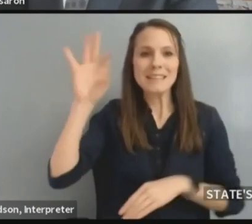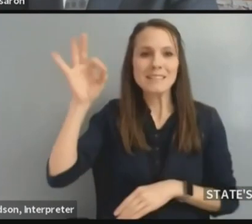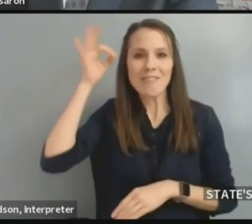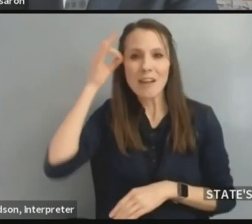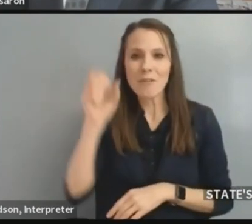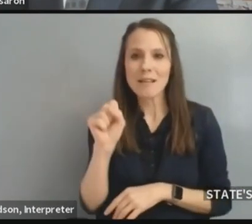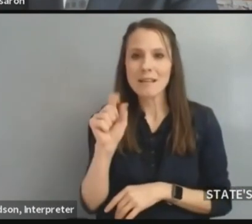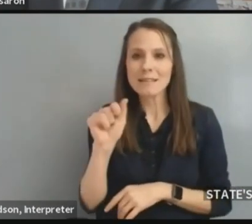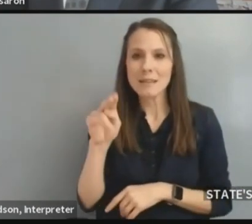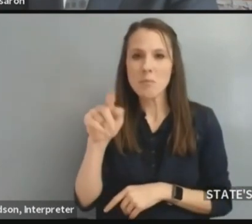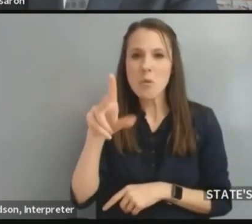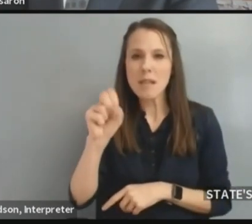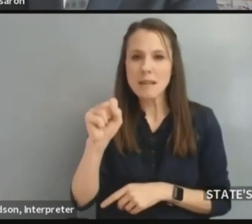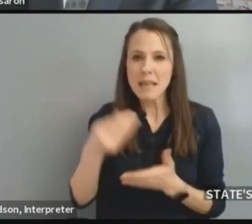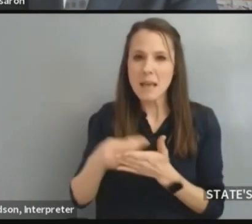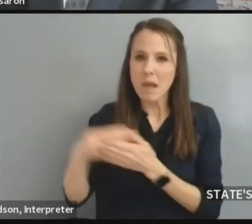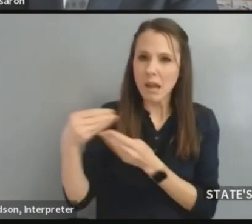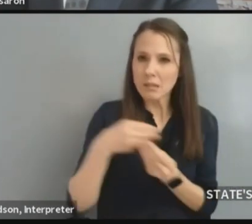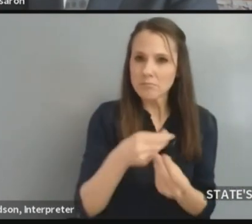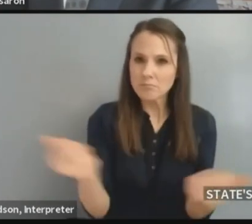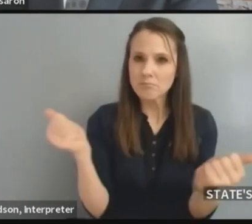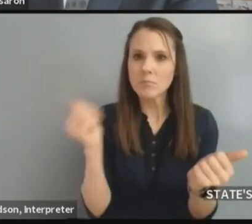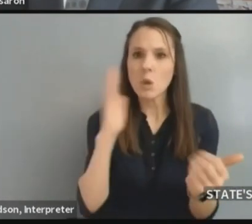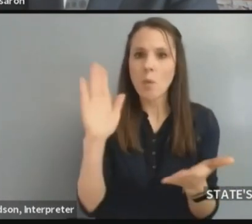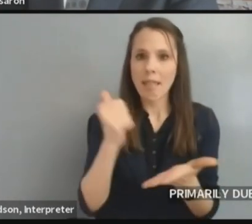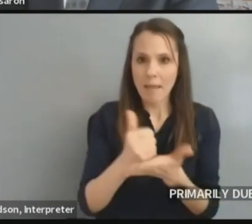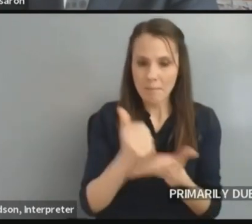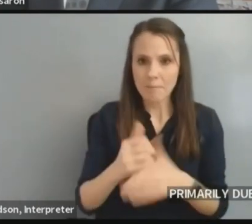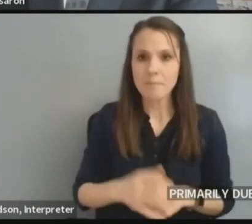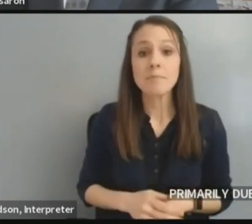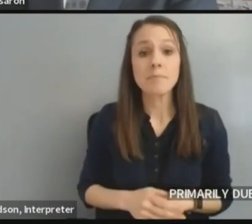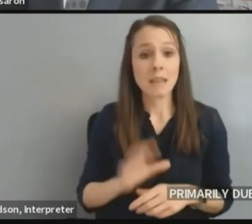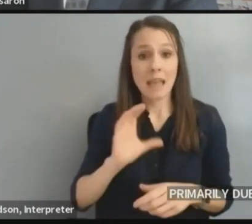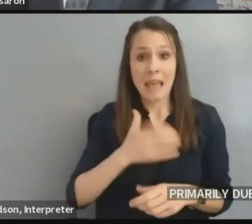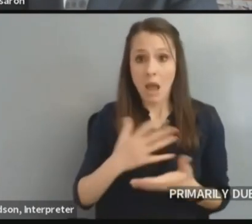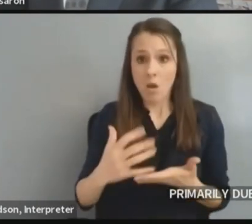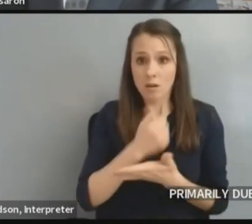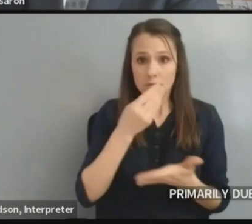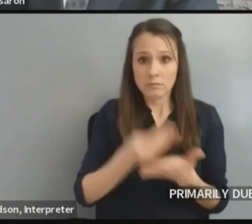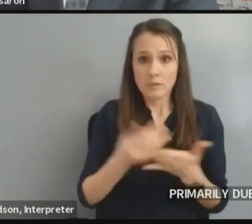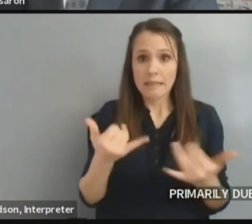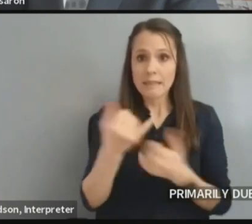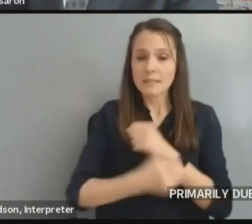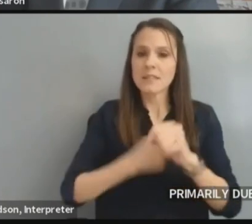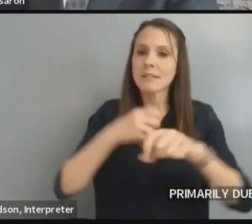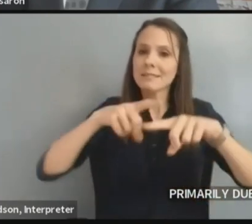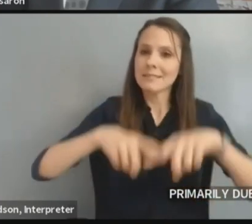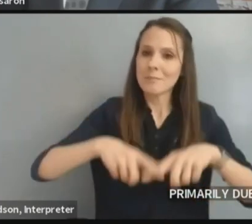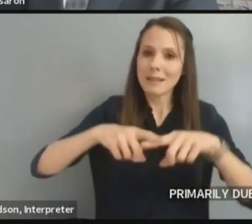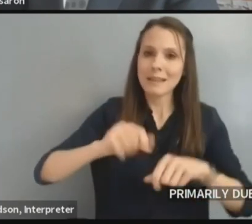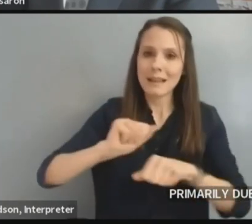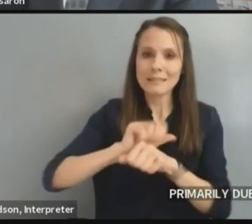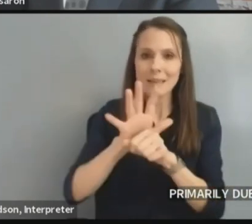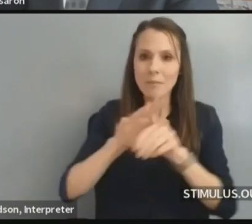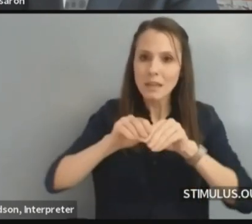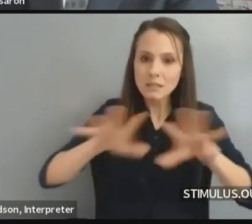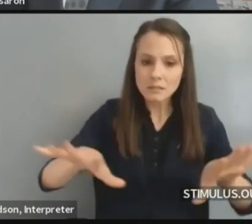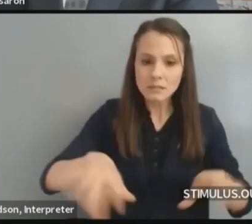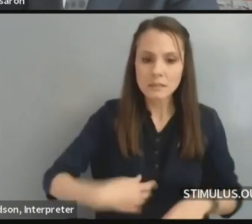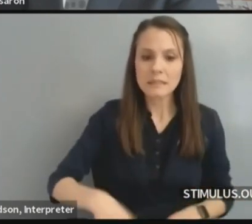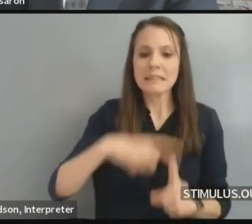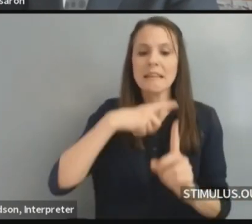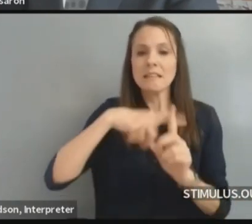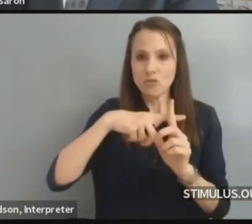Our economic recovery this year will continue to depend on the course of the pandemic and the additional economic